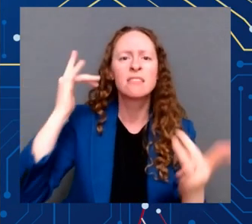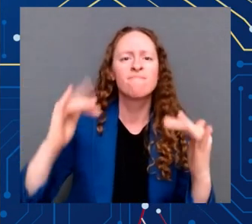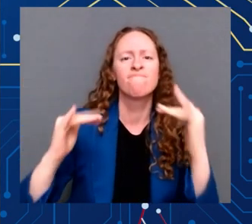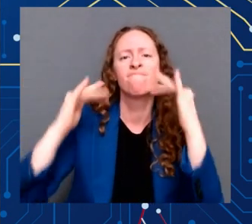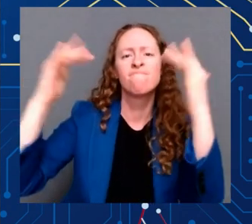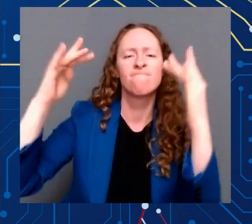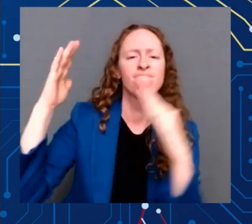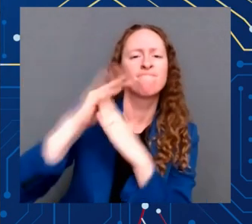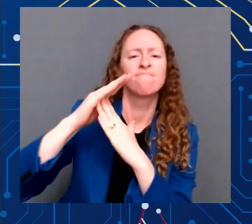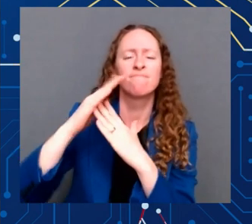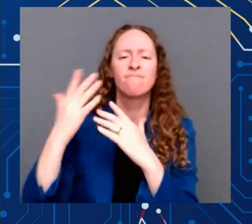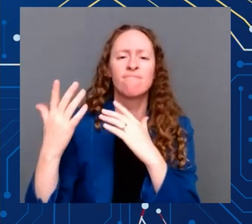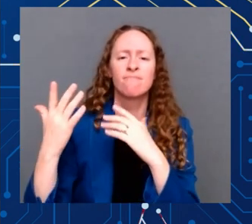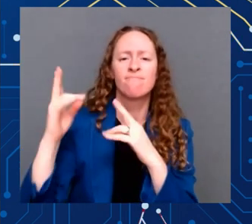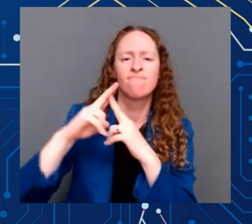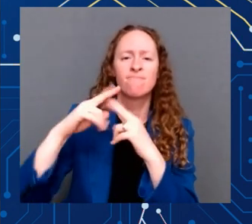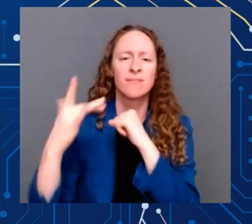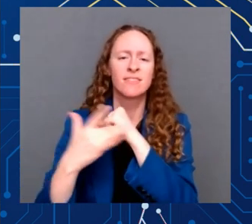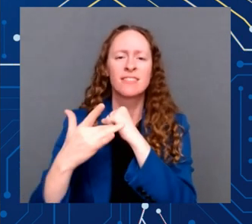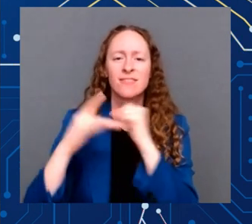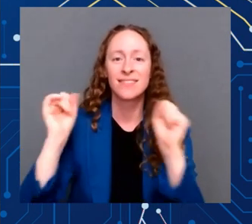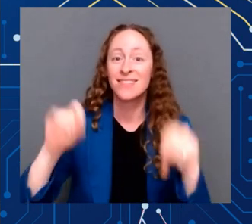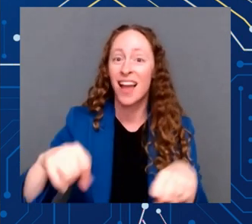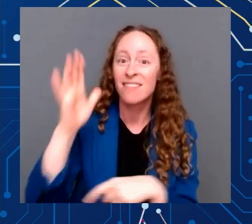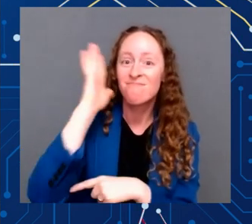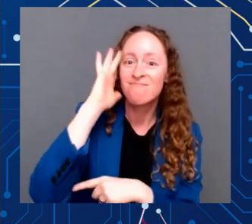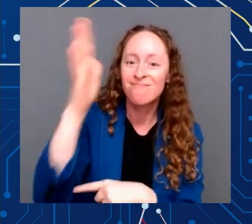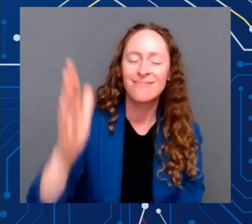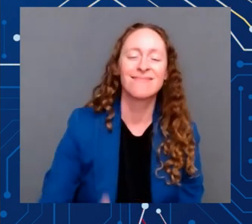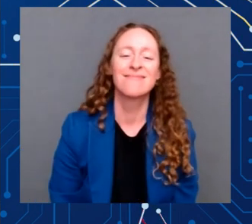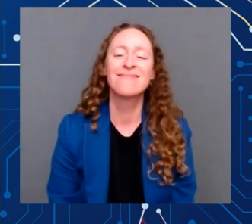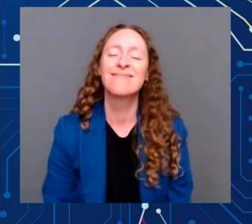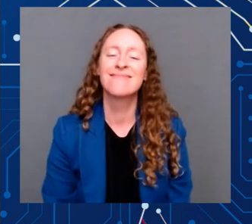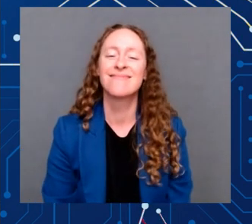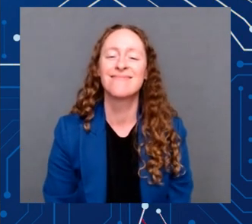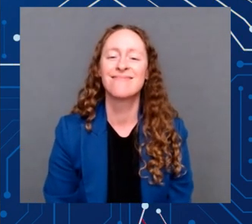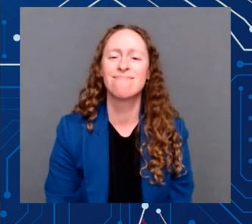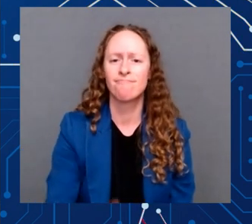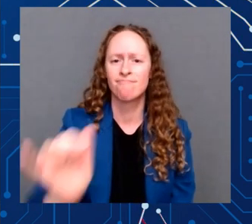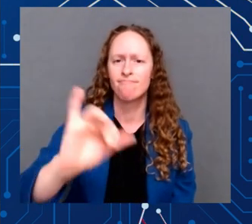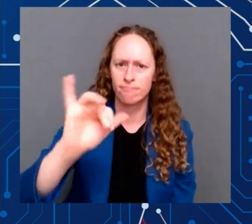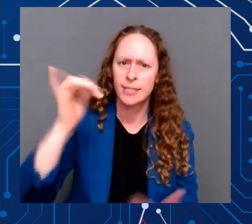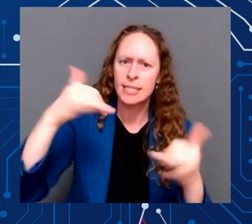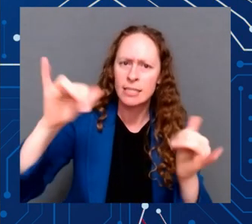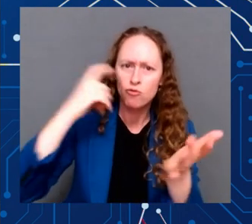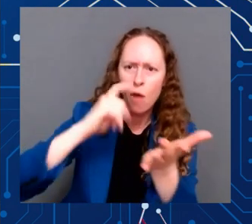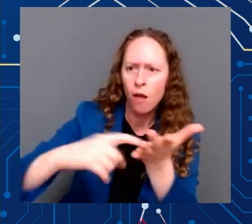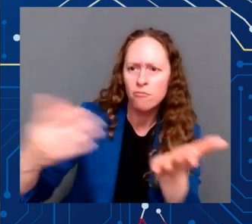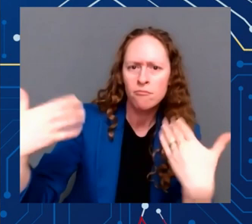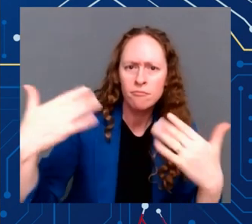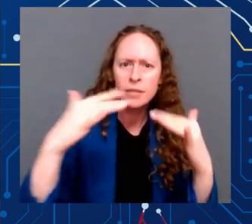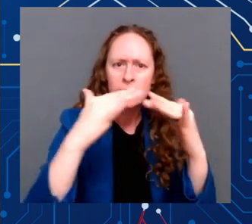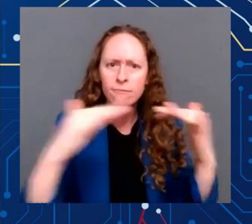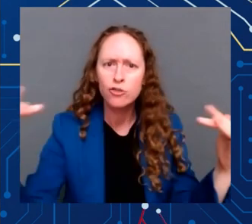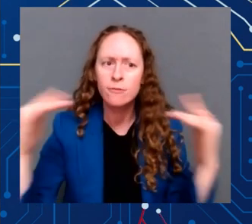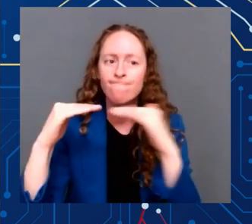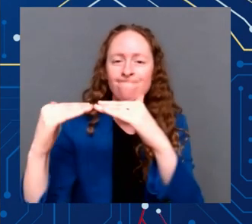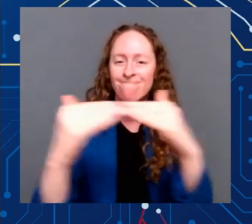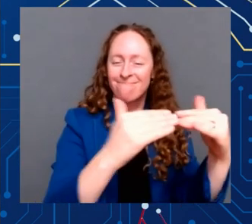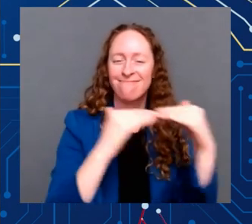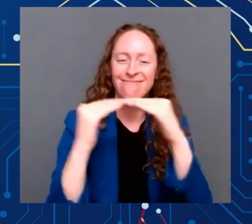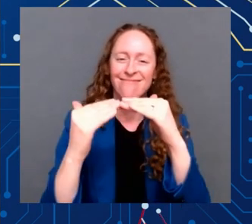and diversity and fairness. It delivers game changing investments to drive decades of discovery,